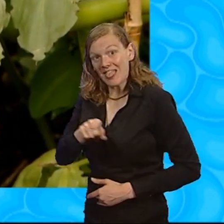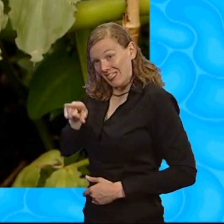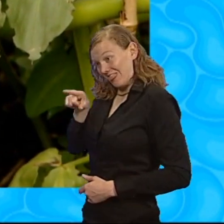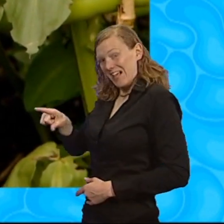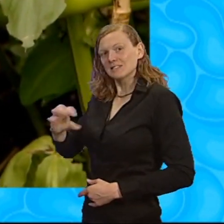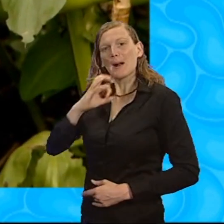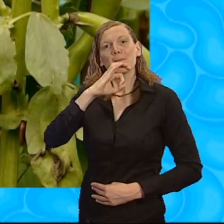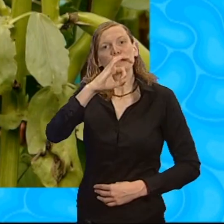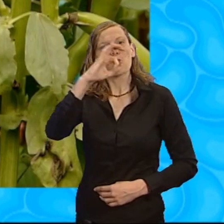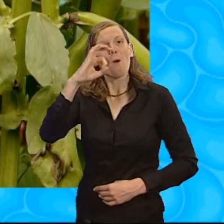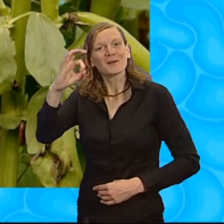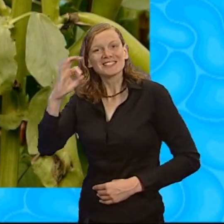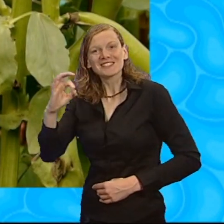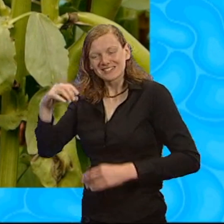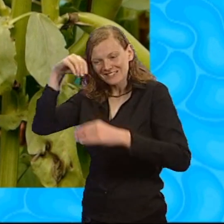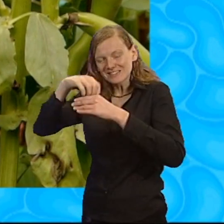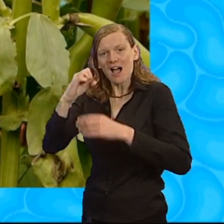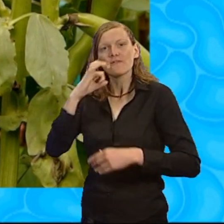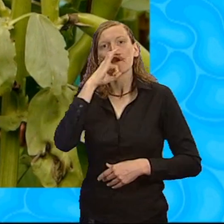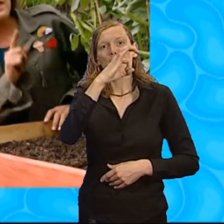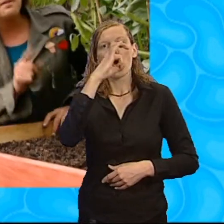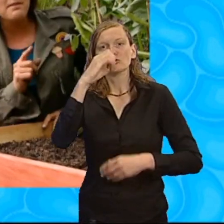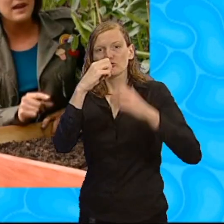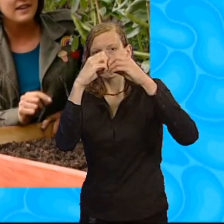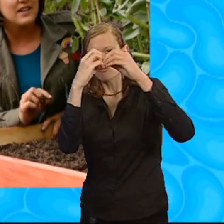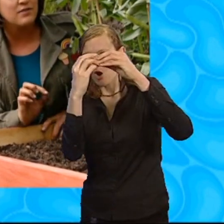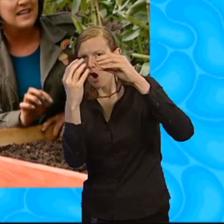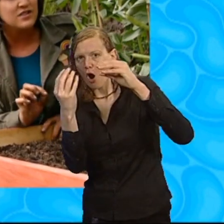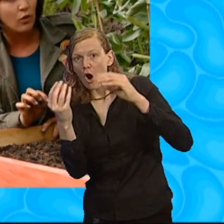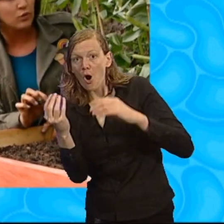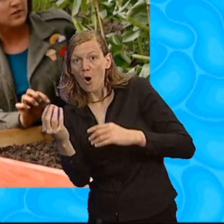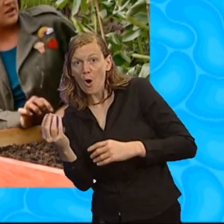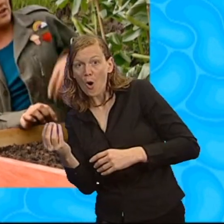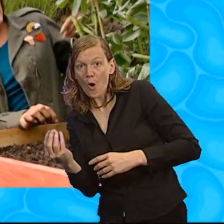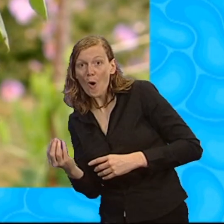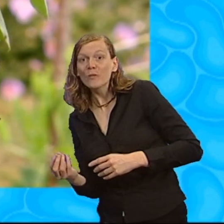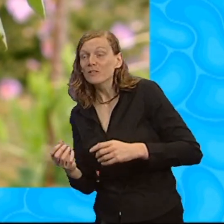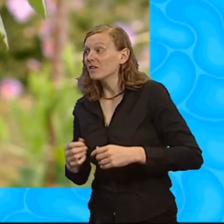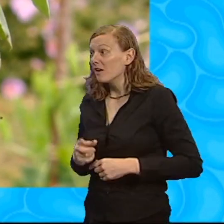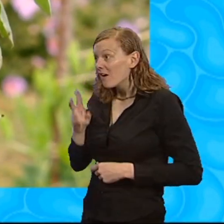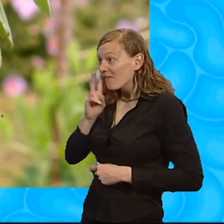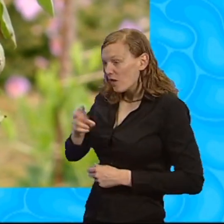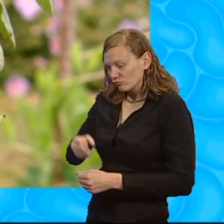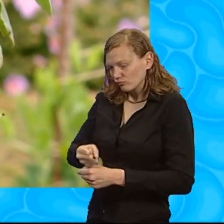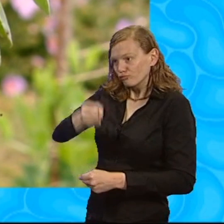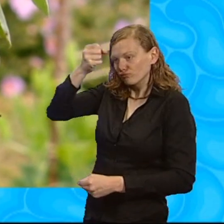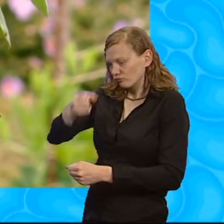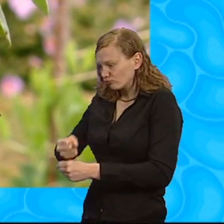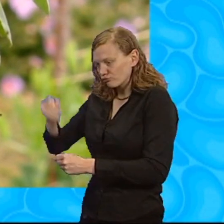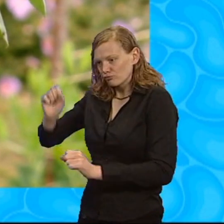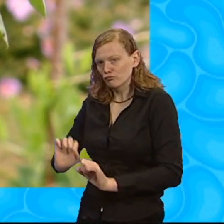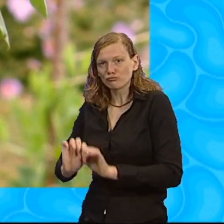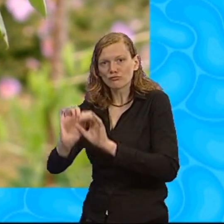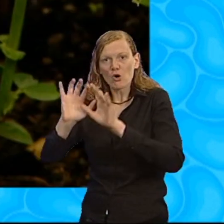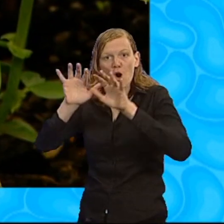and the pod grows on a bean plant. When the bean plant gets really tall, you have to tie it to a cane it